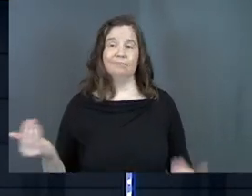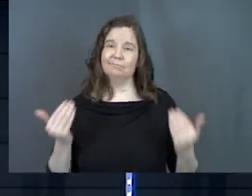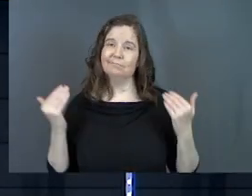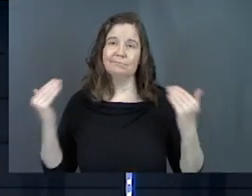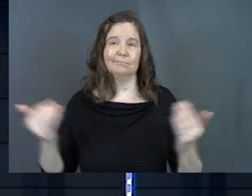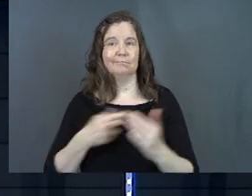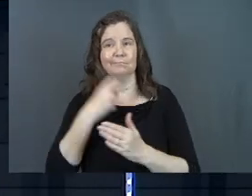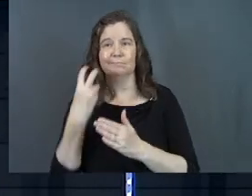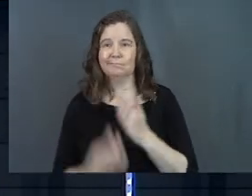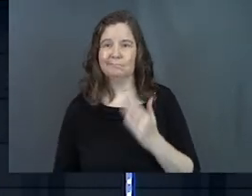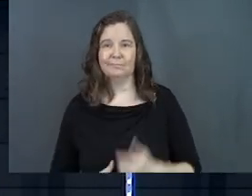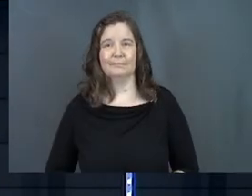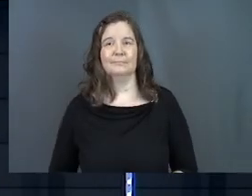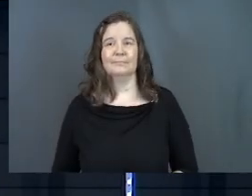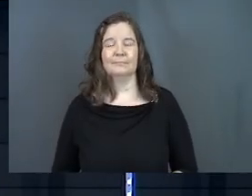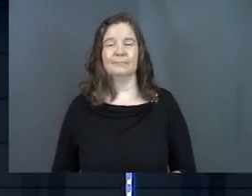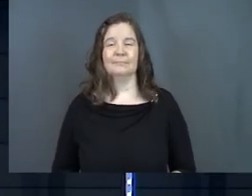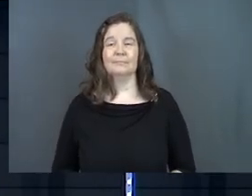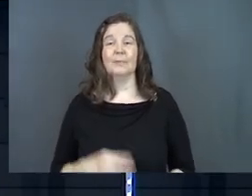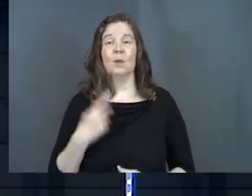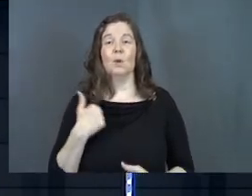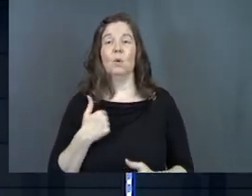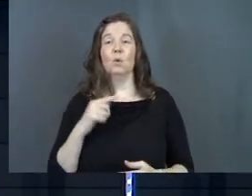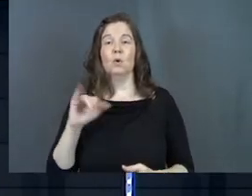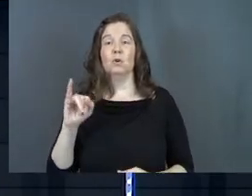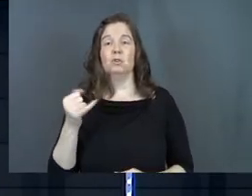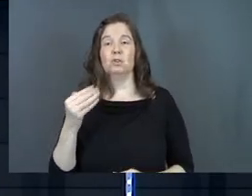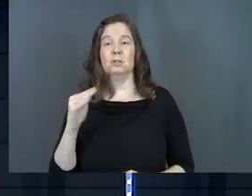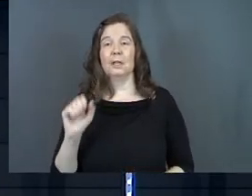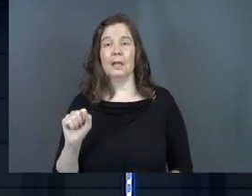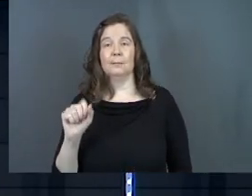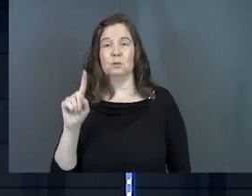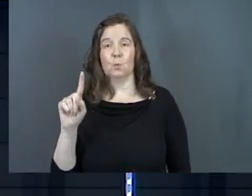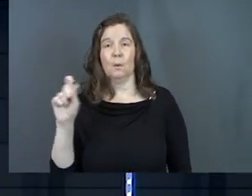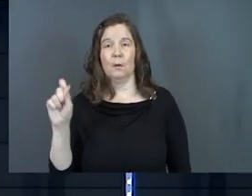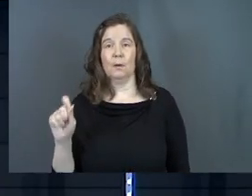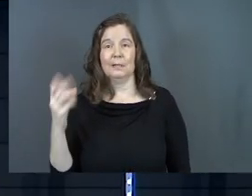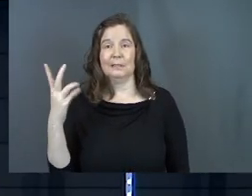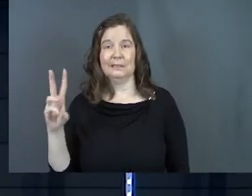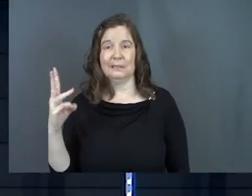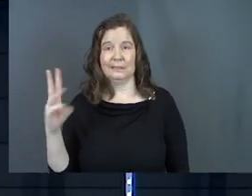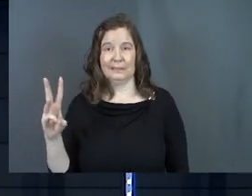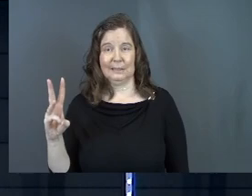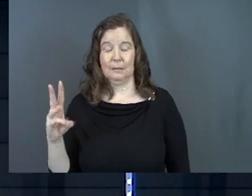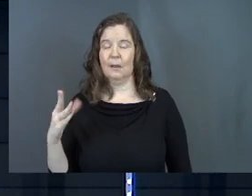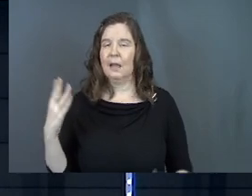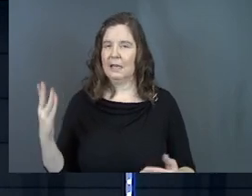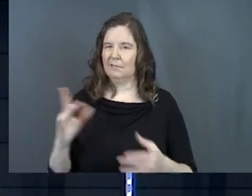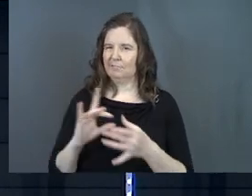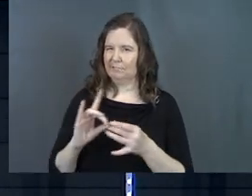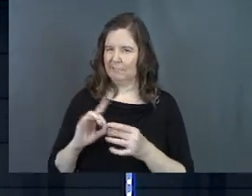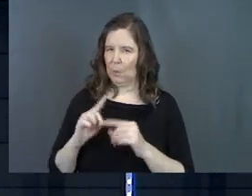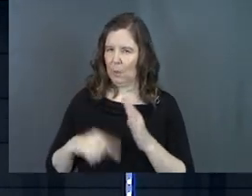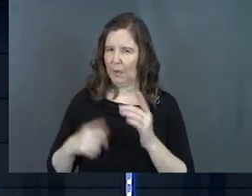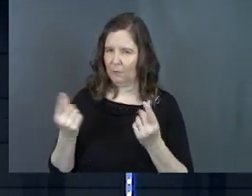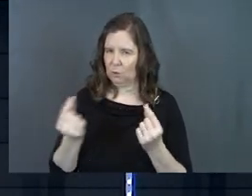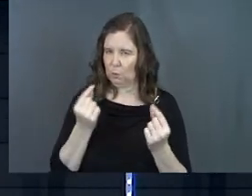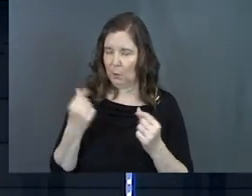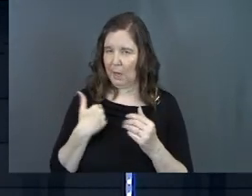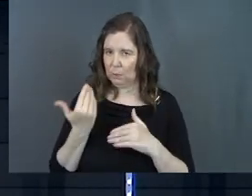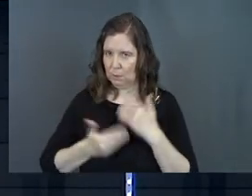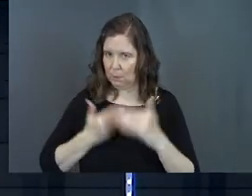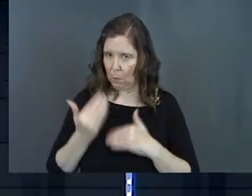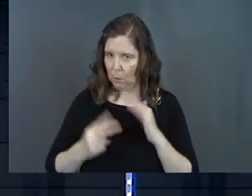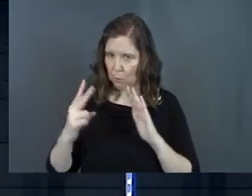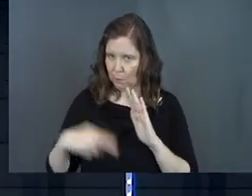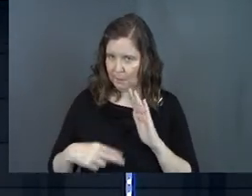jump in. Let's jump in, and we're going to go to James 1.16. And here's what you got to do as